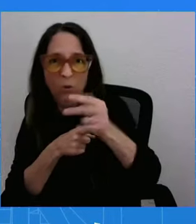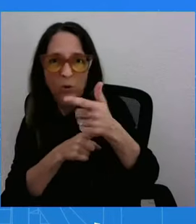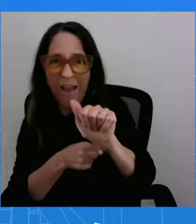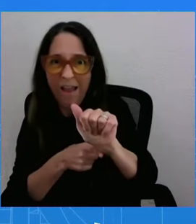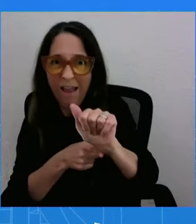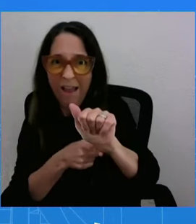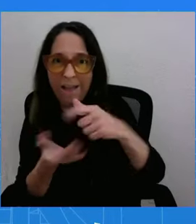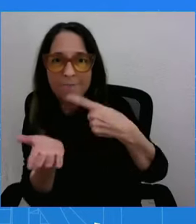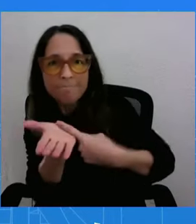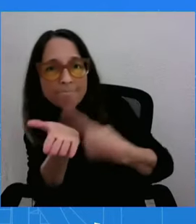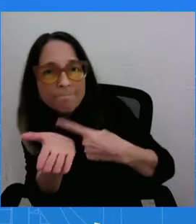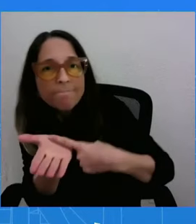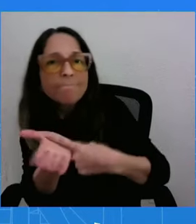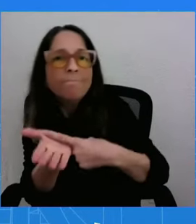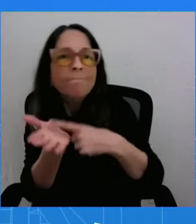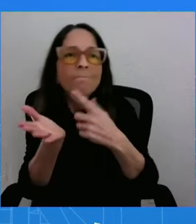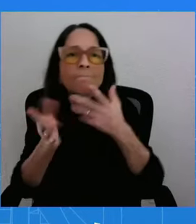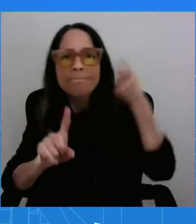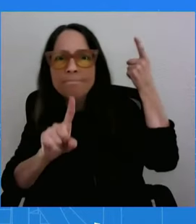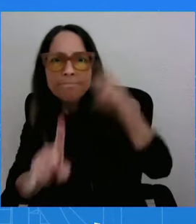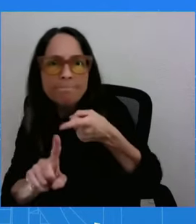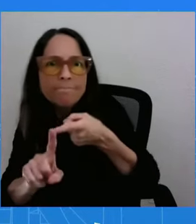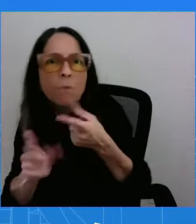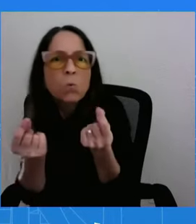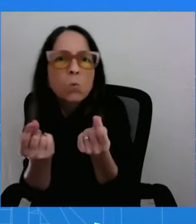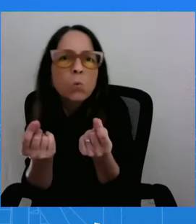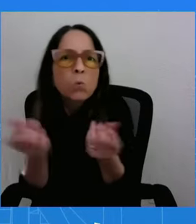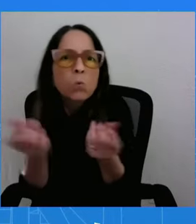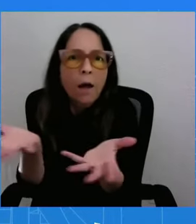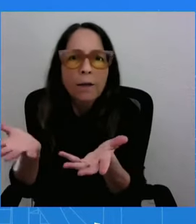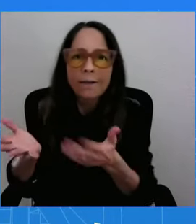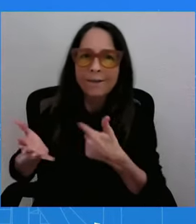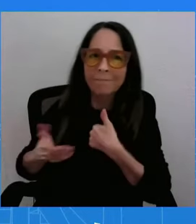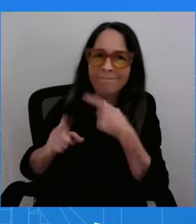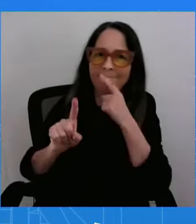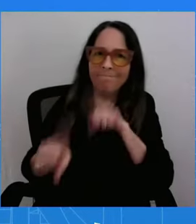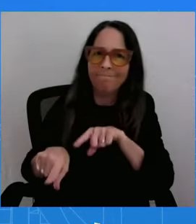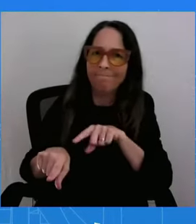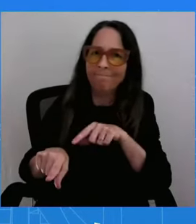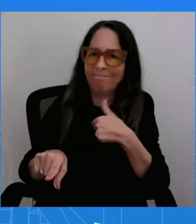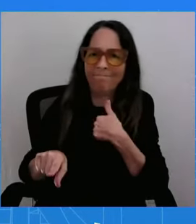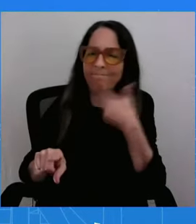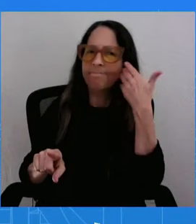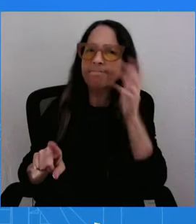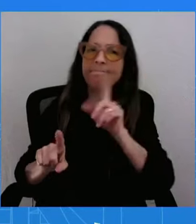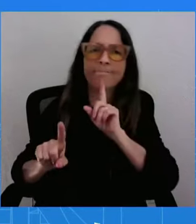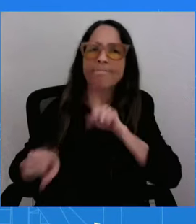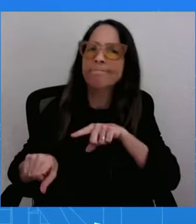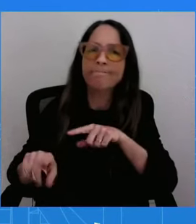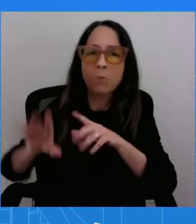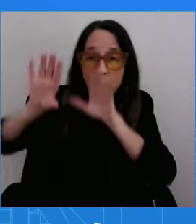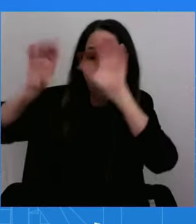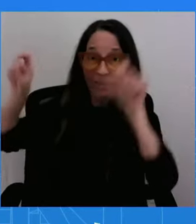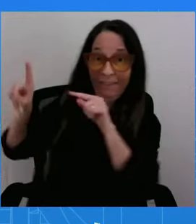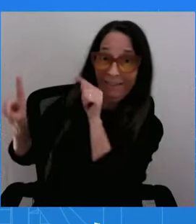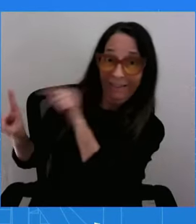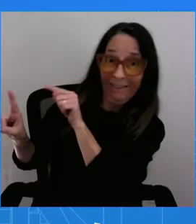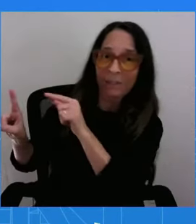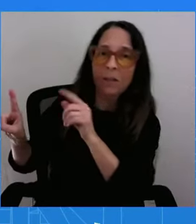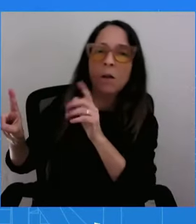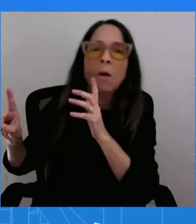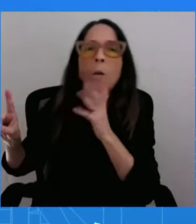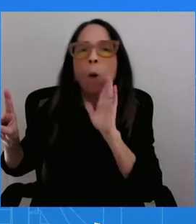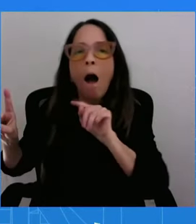remarks, but he does conduct a series of bilateral discussions. We'll have a much more robust agenda to speak to as we get a little closer to that.